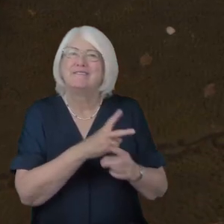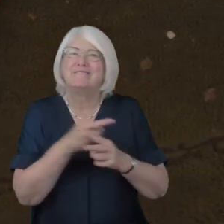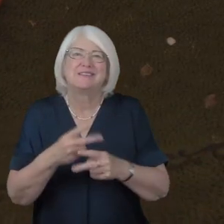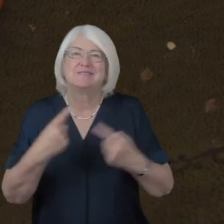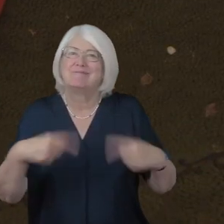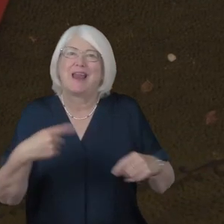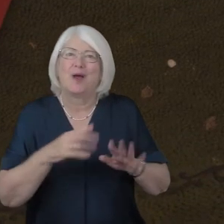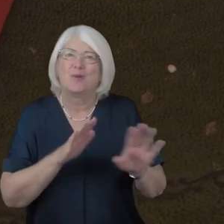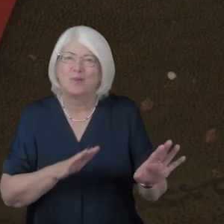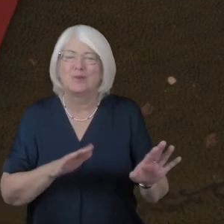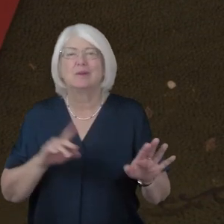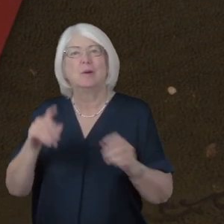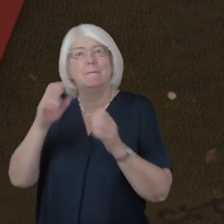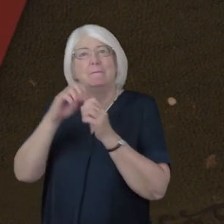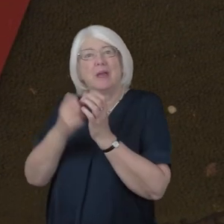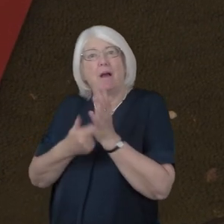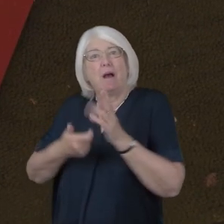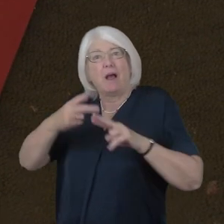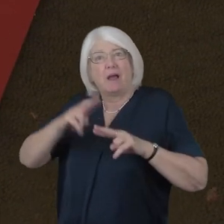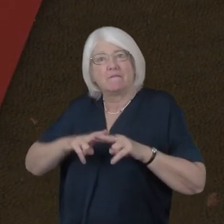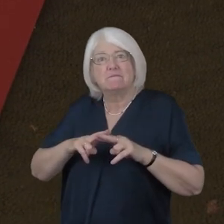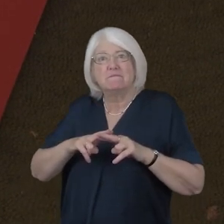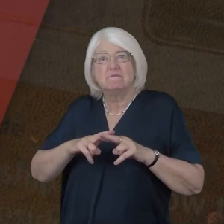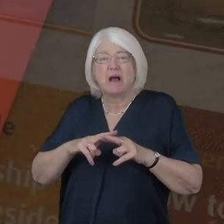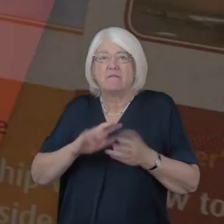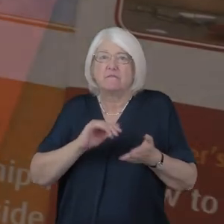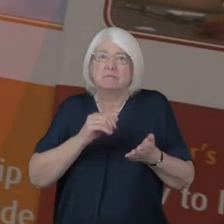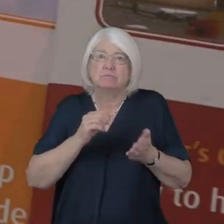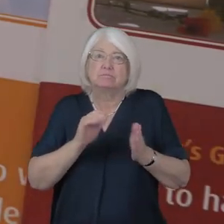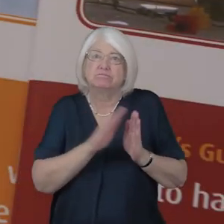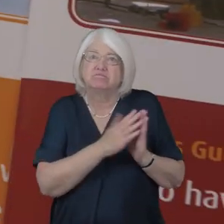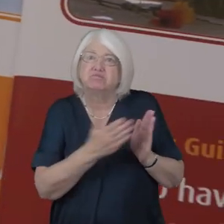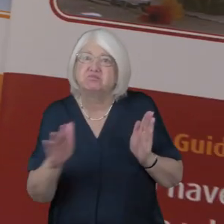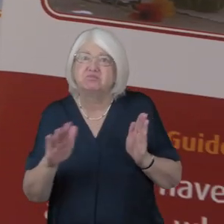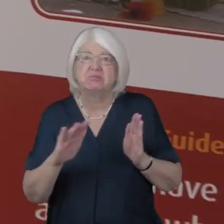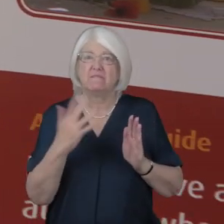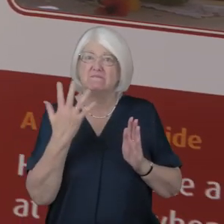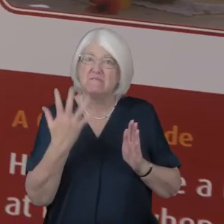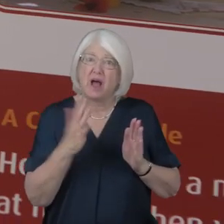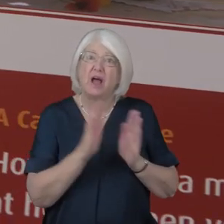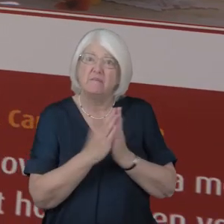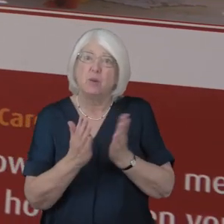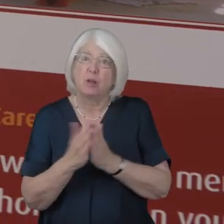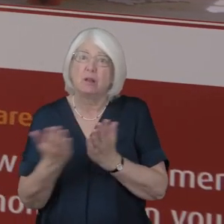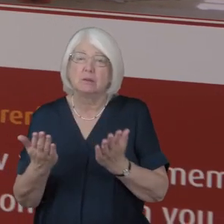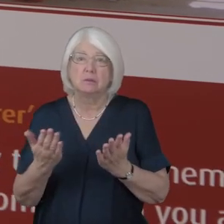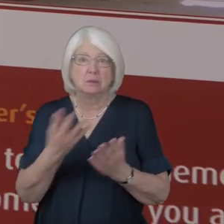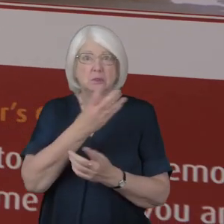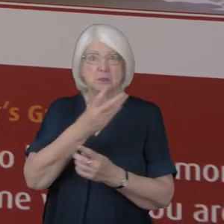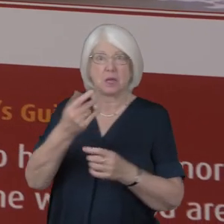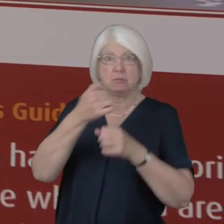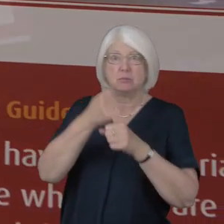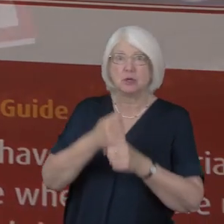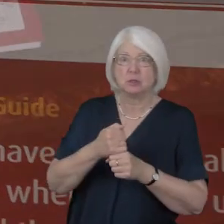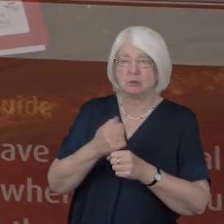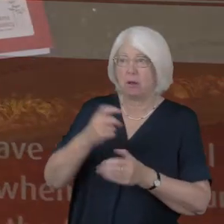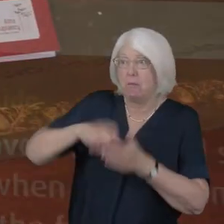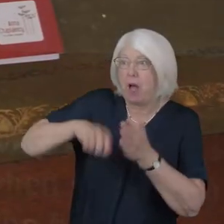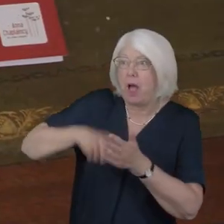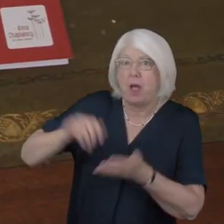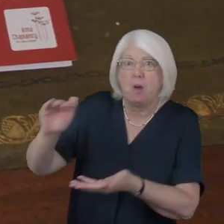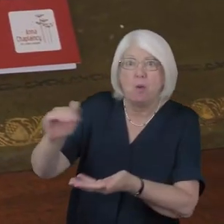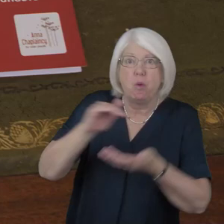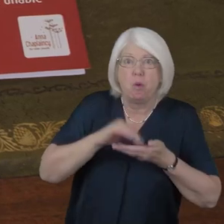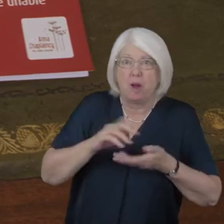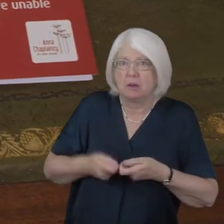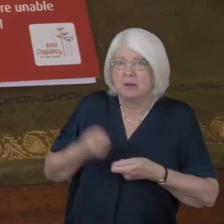has produced a series of five booklets called a carer's guide some churches are buying editions in bulk and